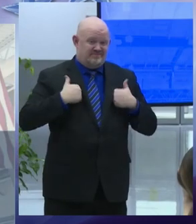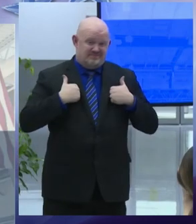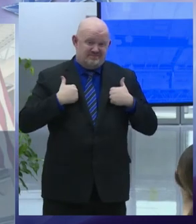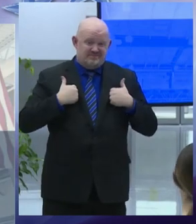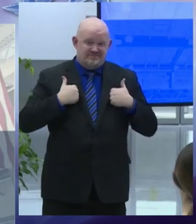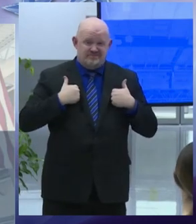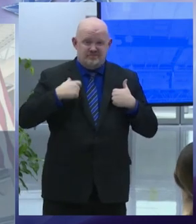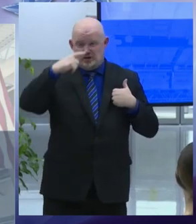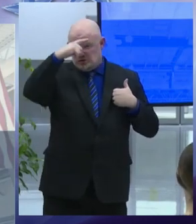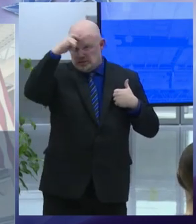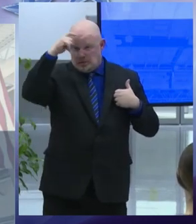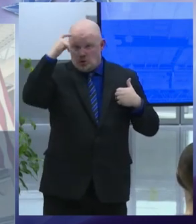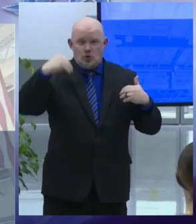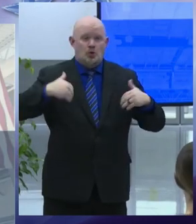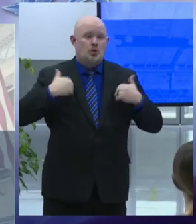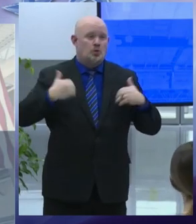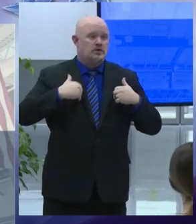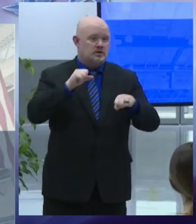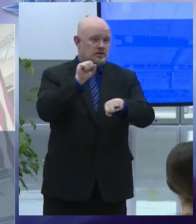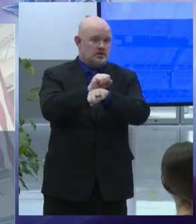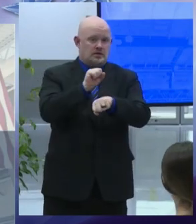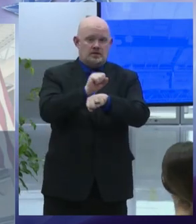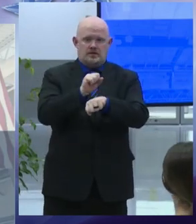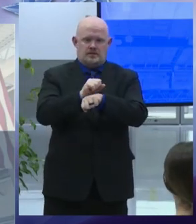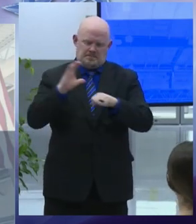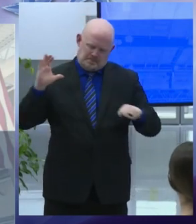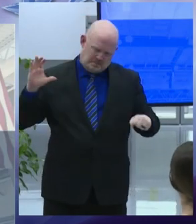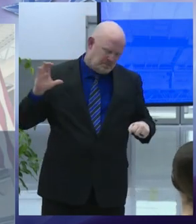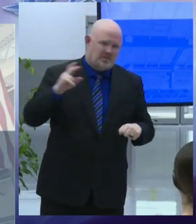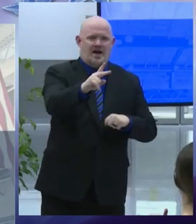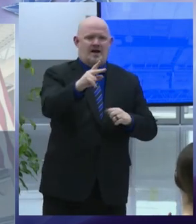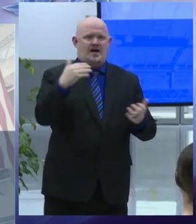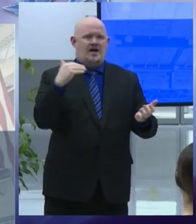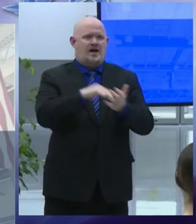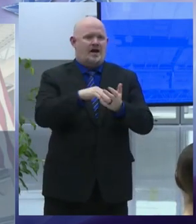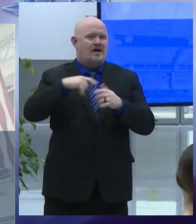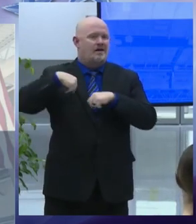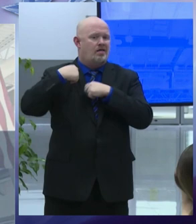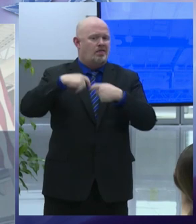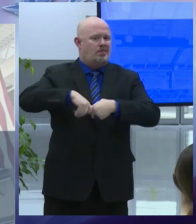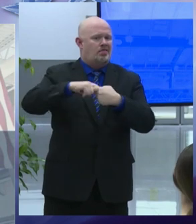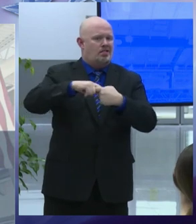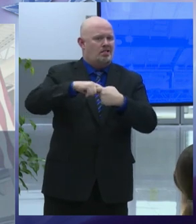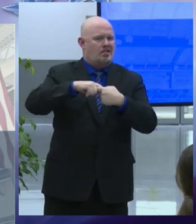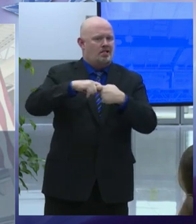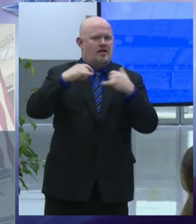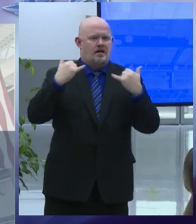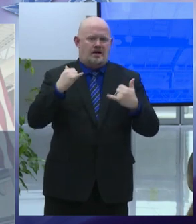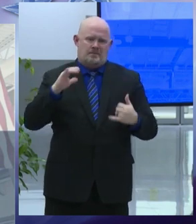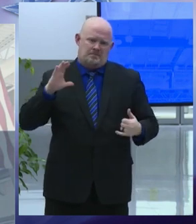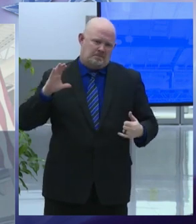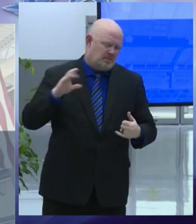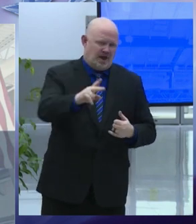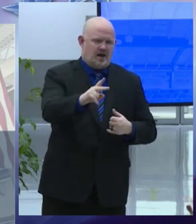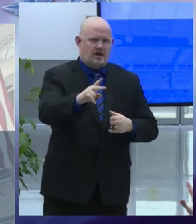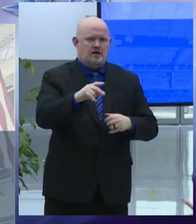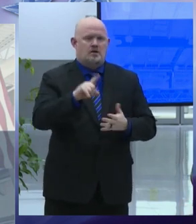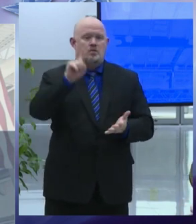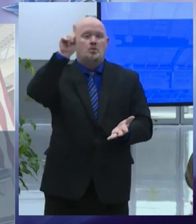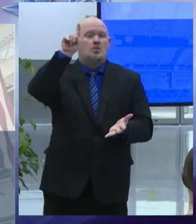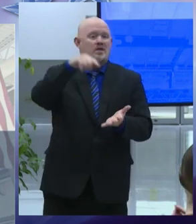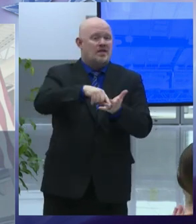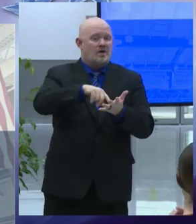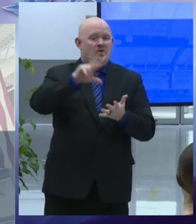a roar in 2021 creating good opportunities for nearly 1300 city kids we funded the liberty